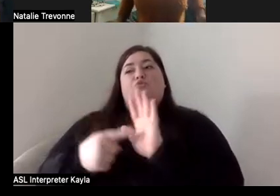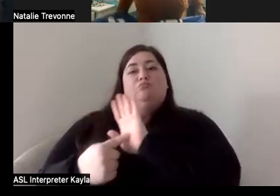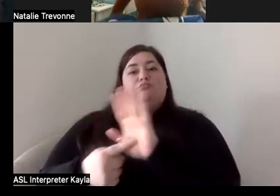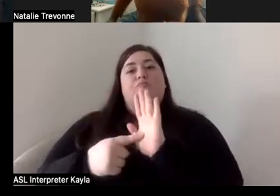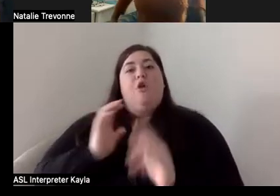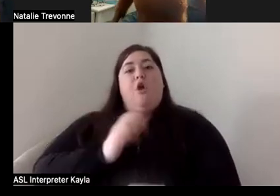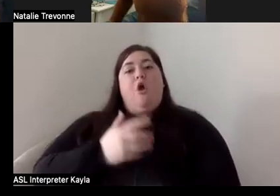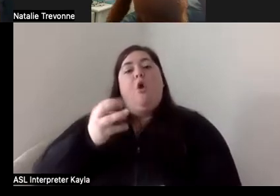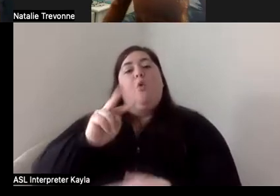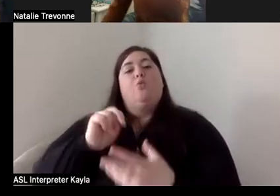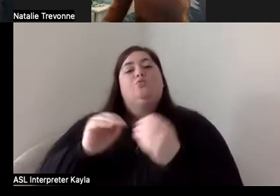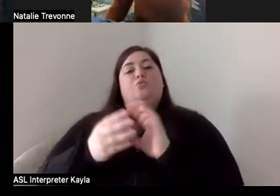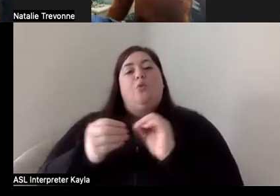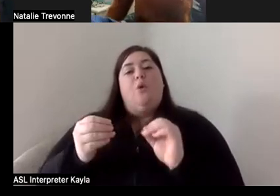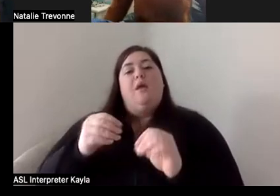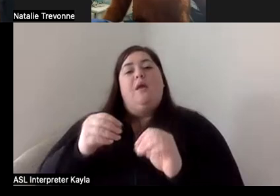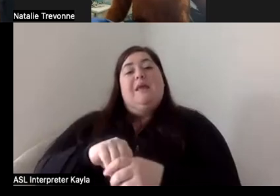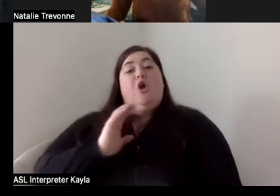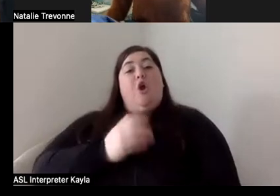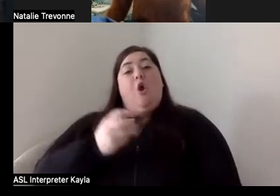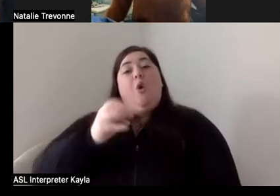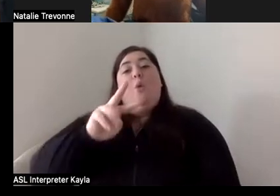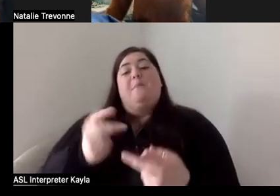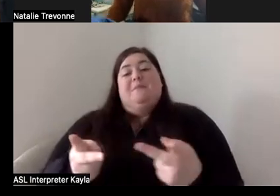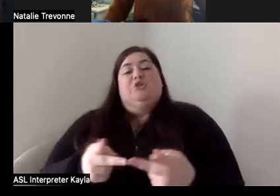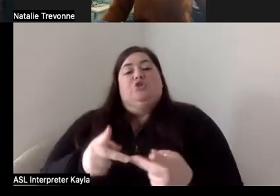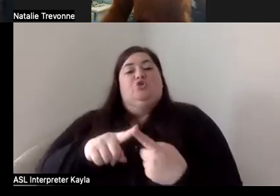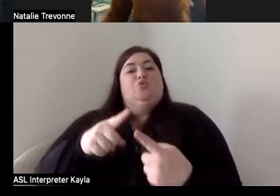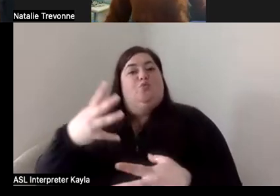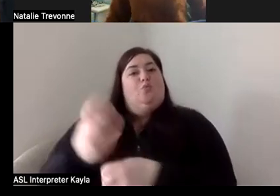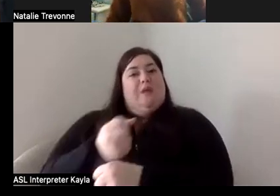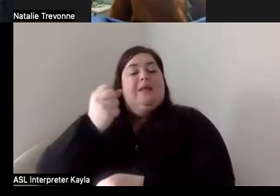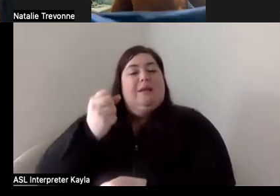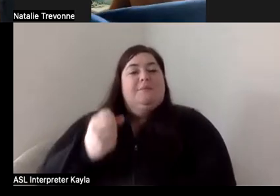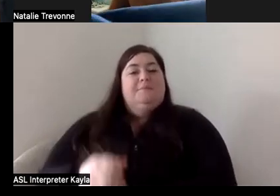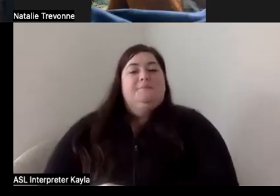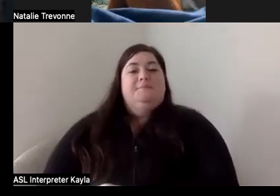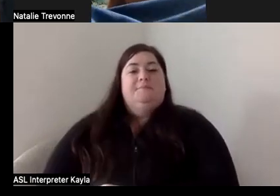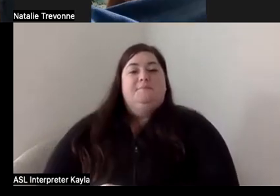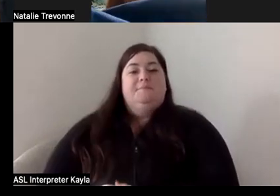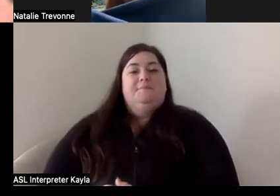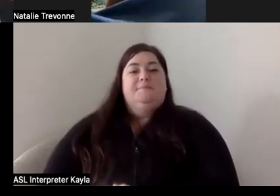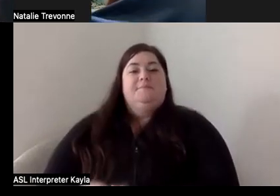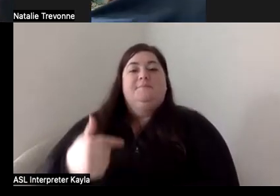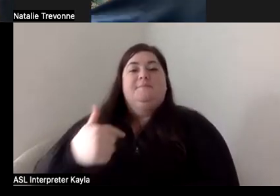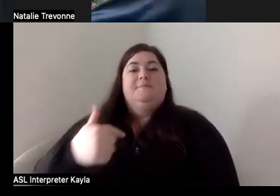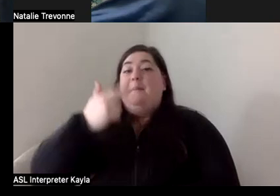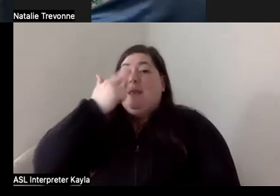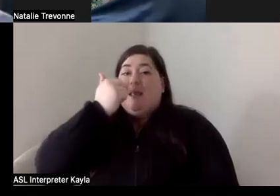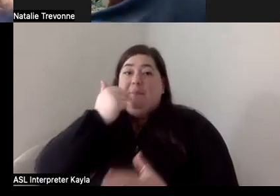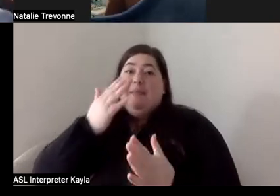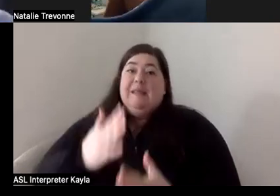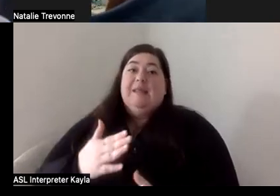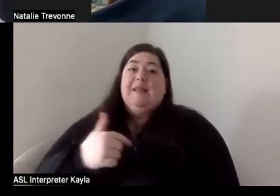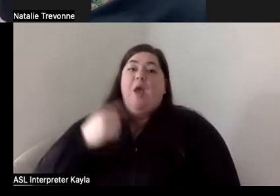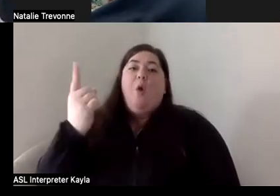own position to win, you know. So that's really become, you know, I mean, as I said, I, you know, I'm a comedian at heart.